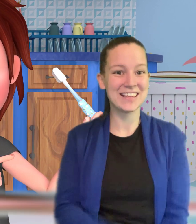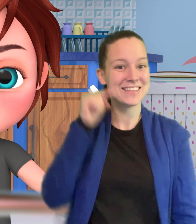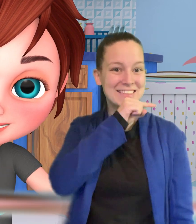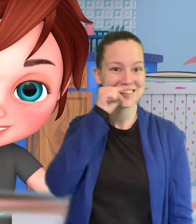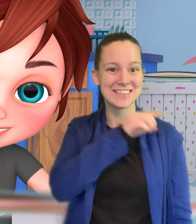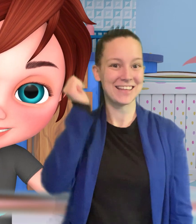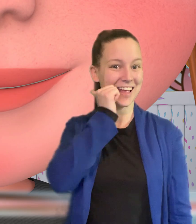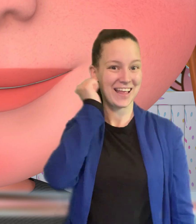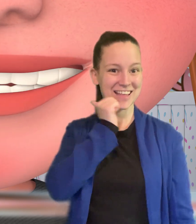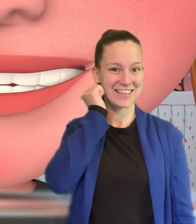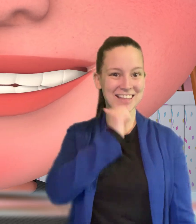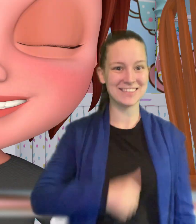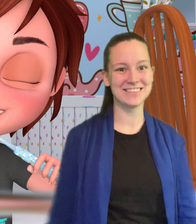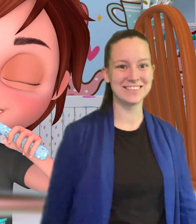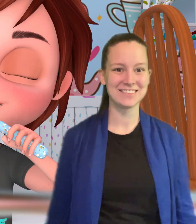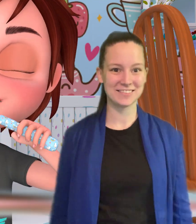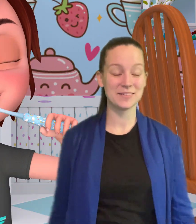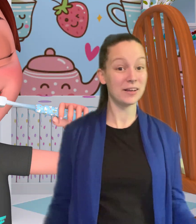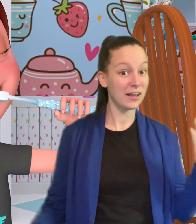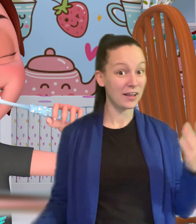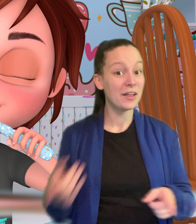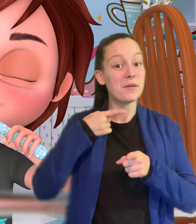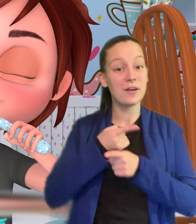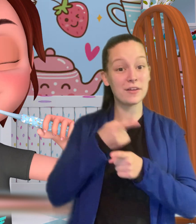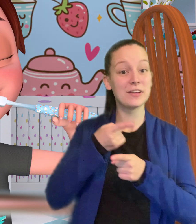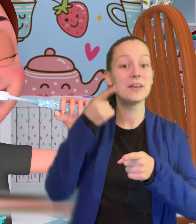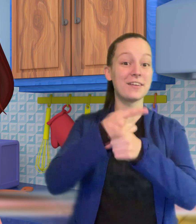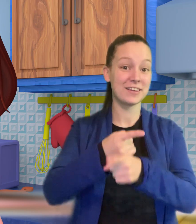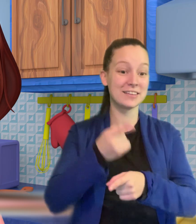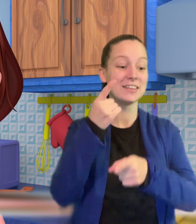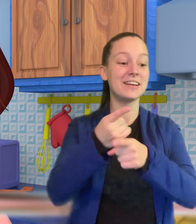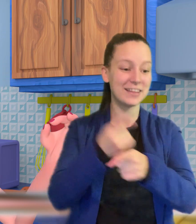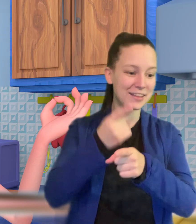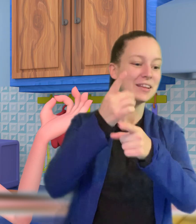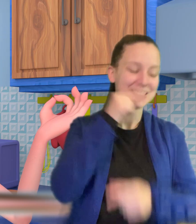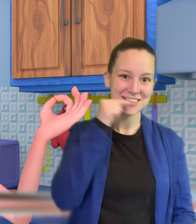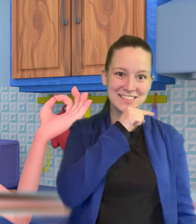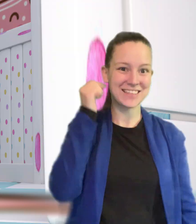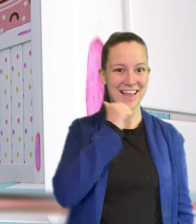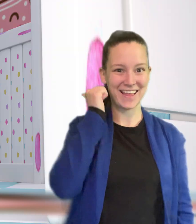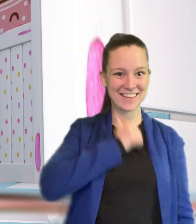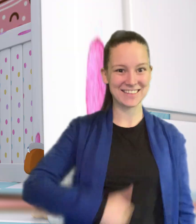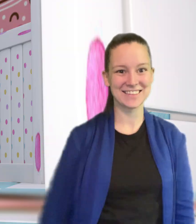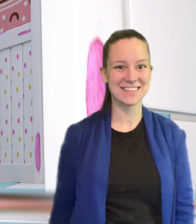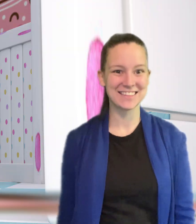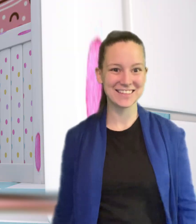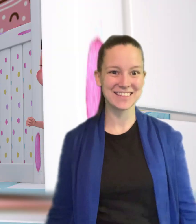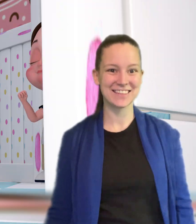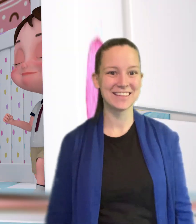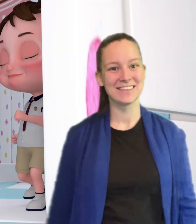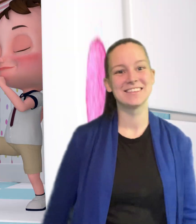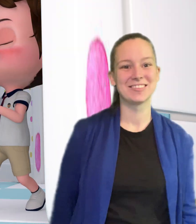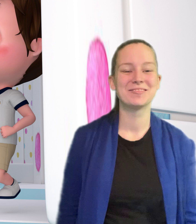properly Brush it every day Properly, properly, properly, properly Brush it every day